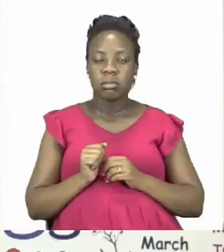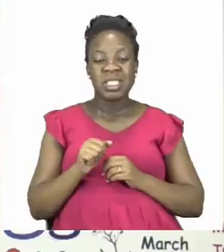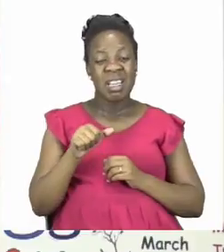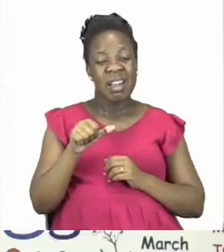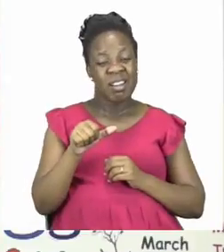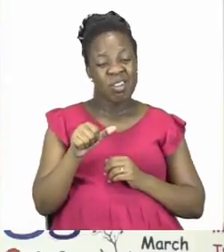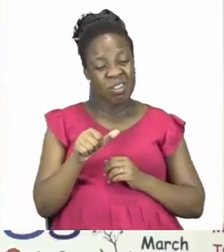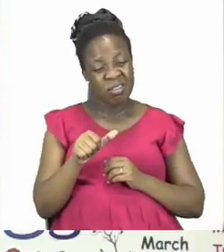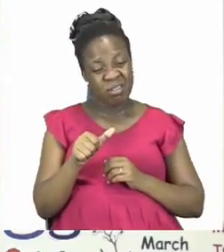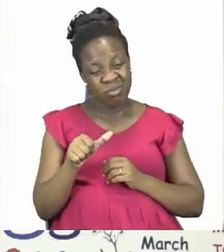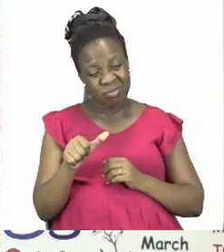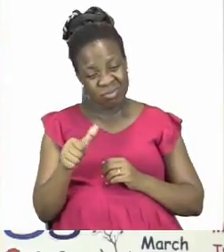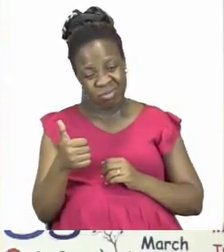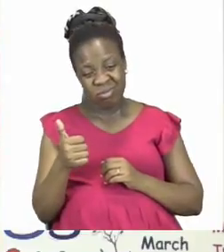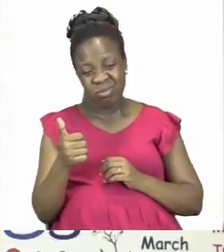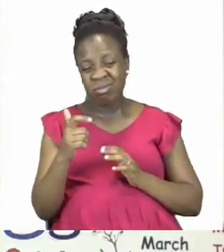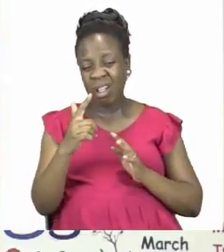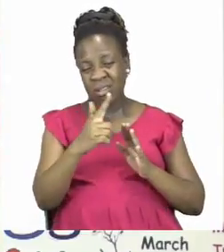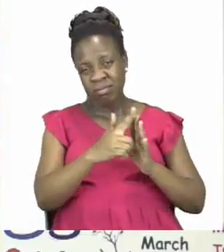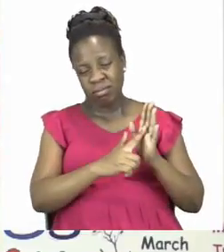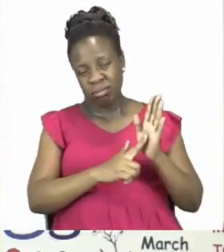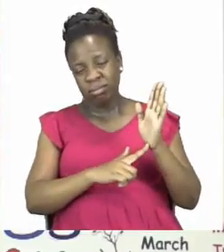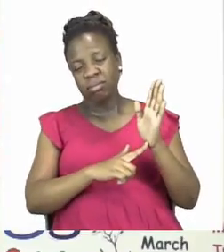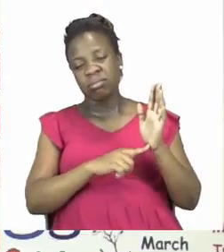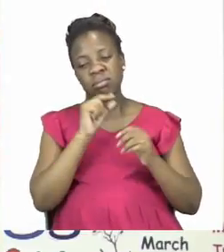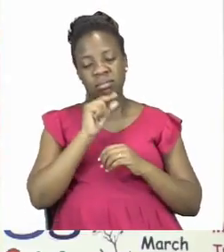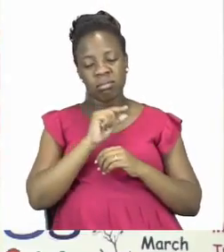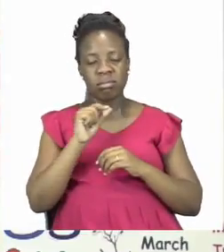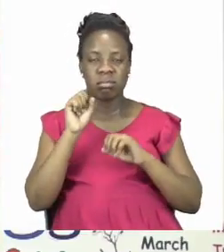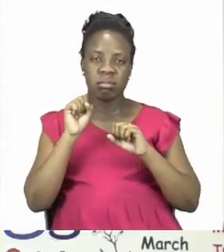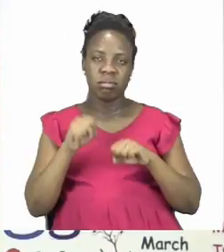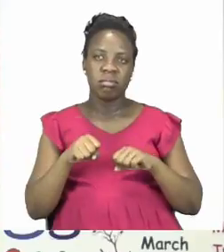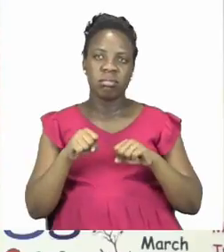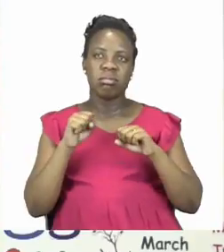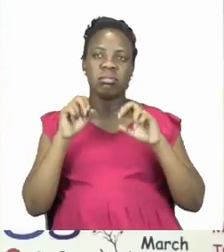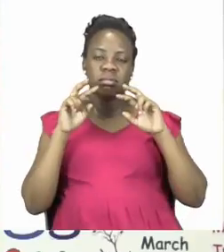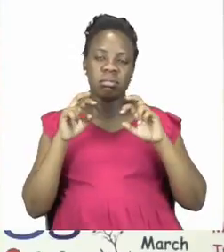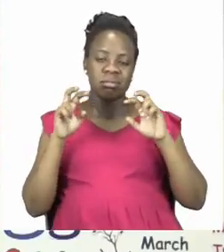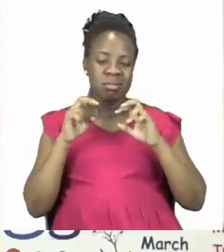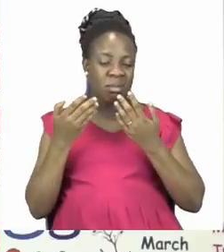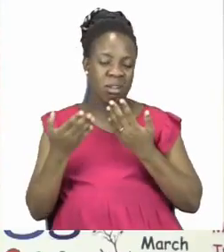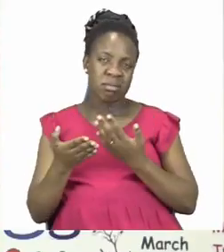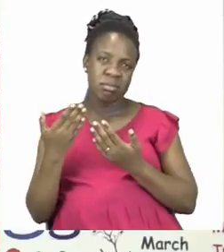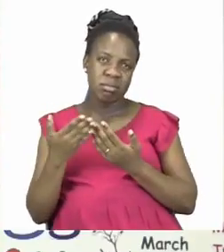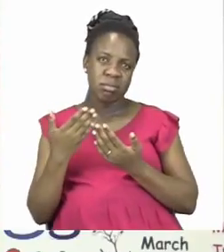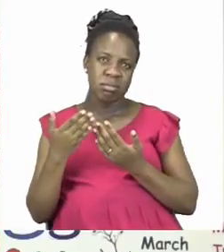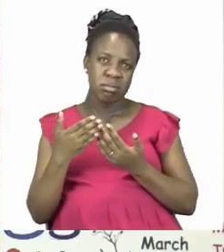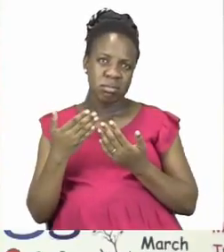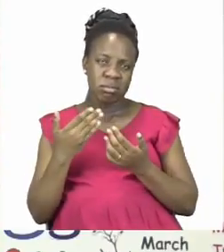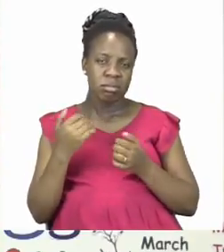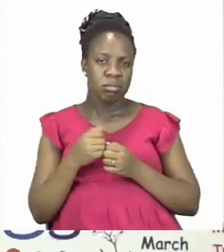this with all the other words boys and girls. I know that you will easily find all these words because you are so